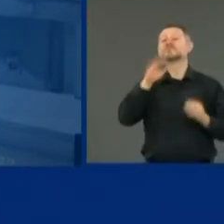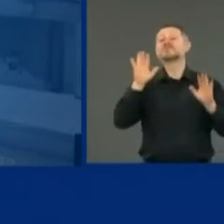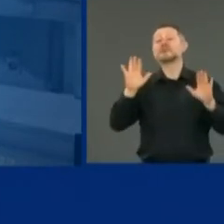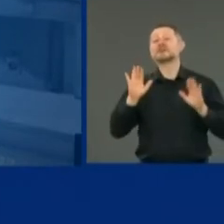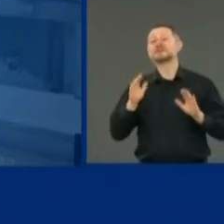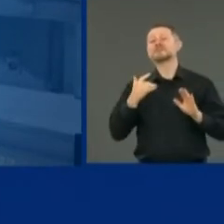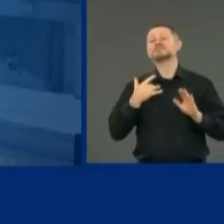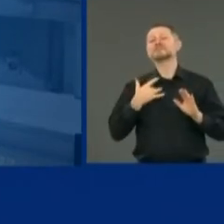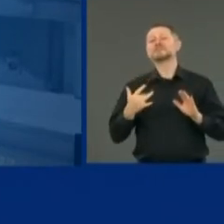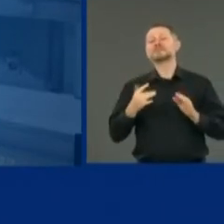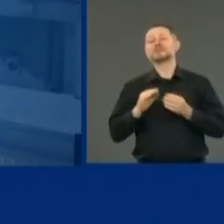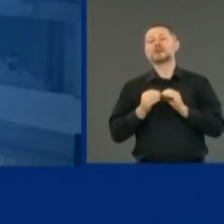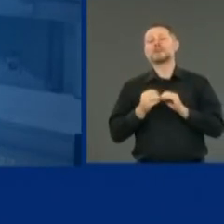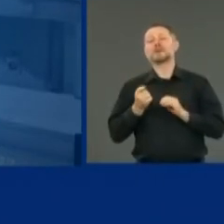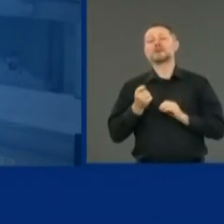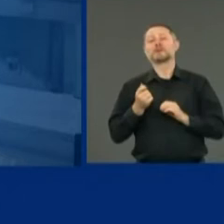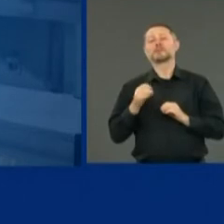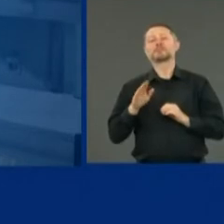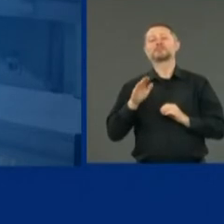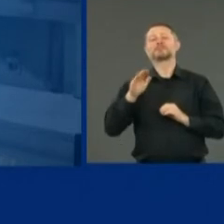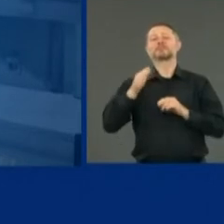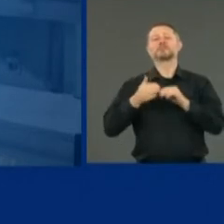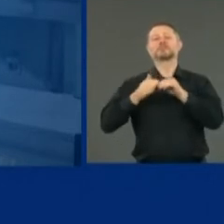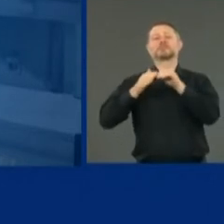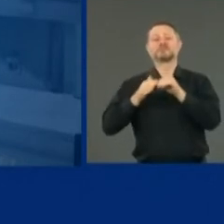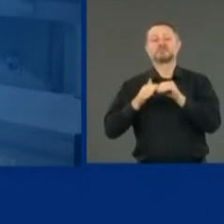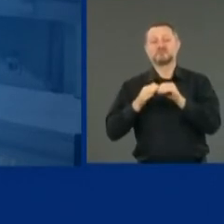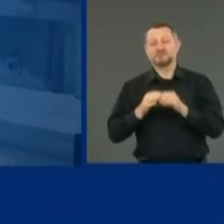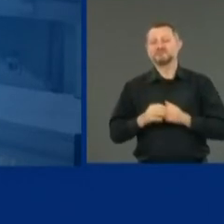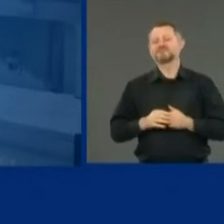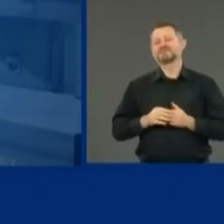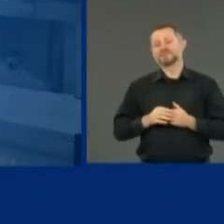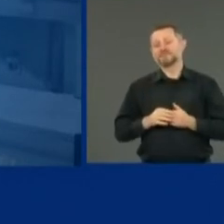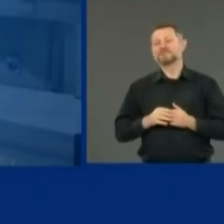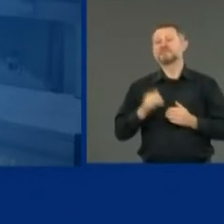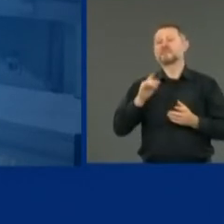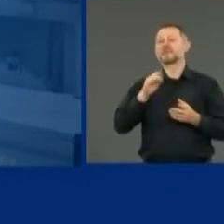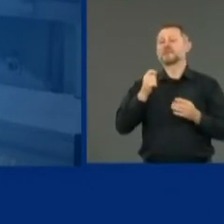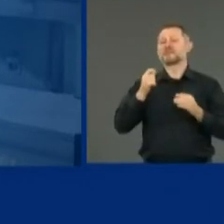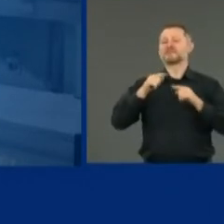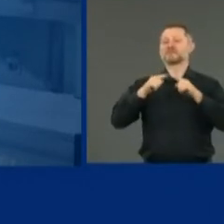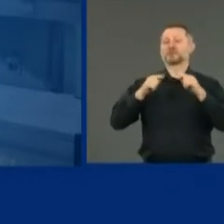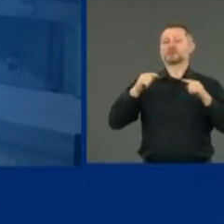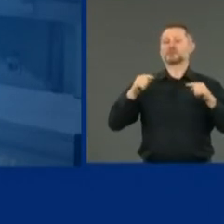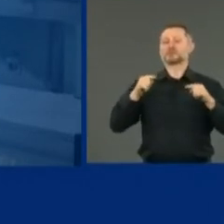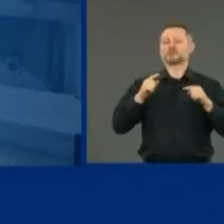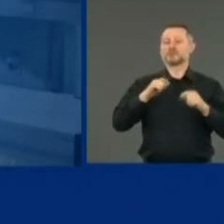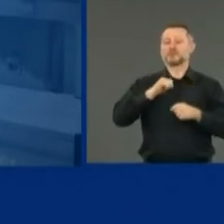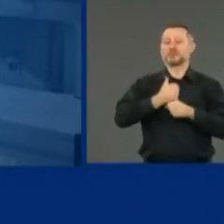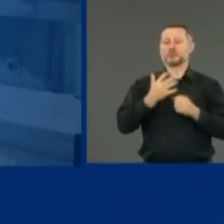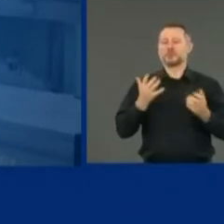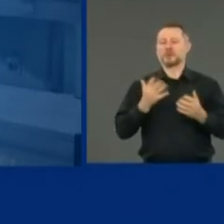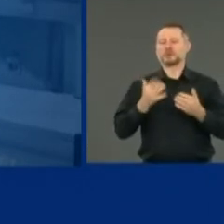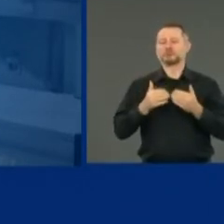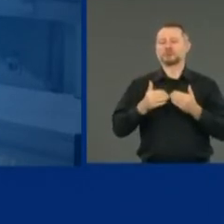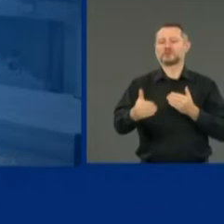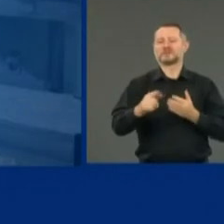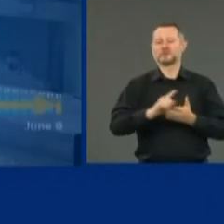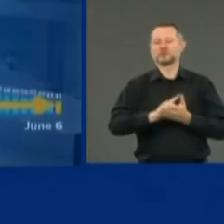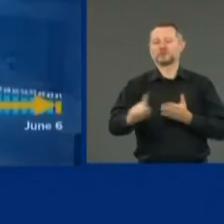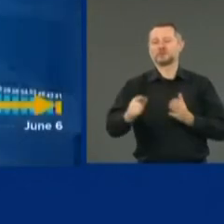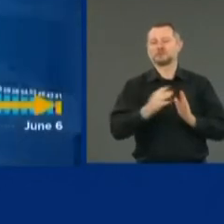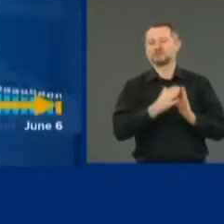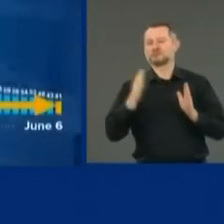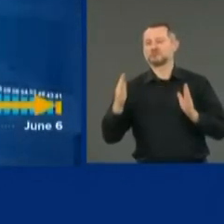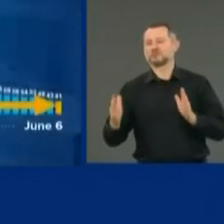numbers tend to be statistically, there's a variation with the rest of the week. But overall,